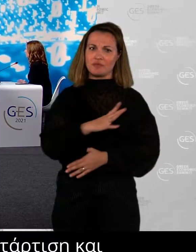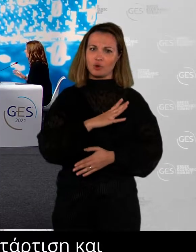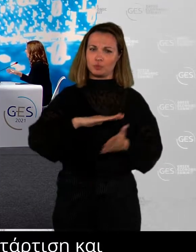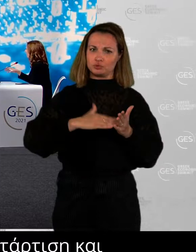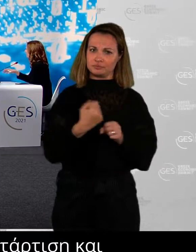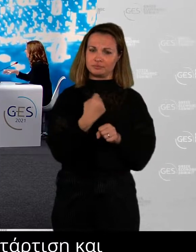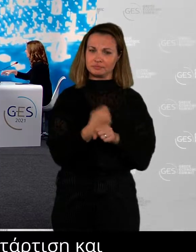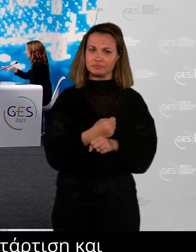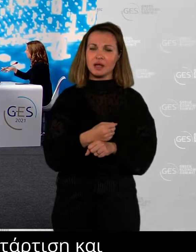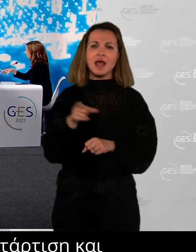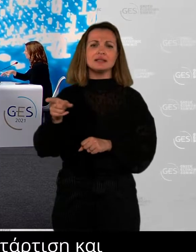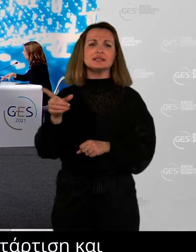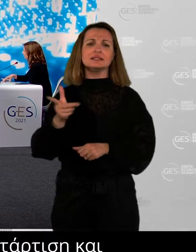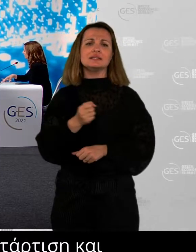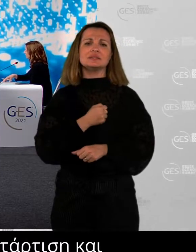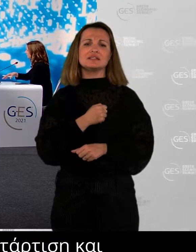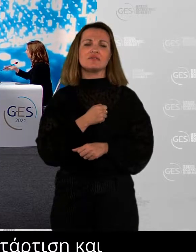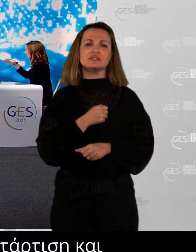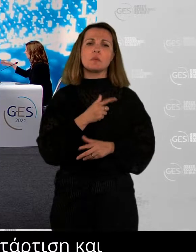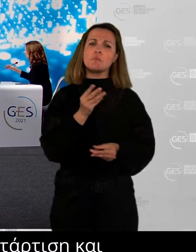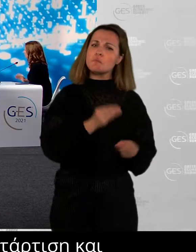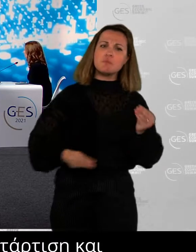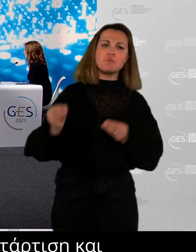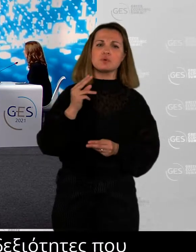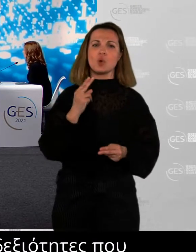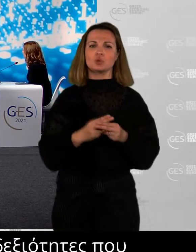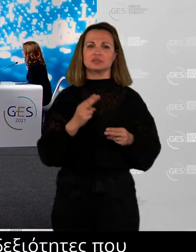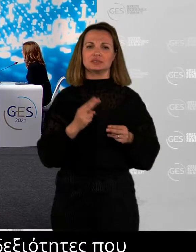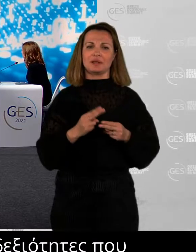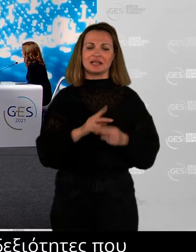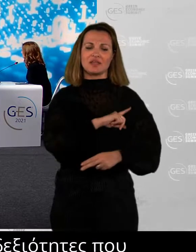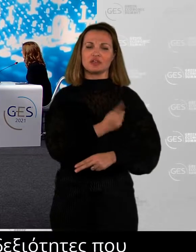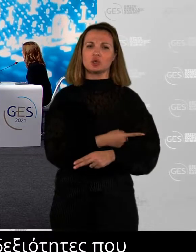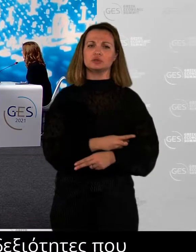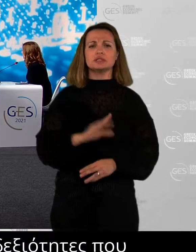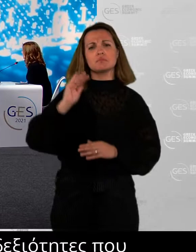to come, in the current workplace status and in the future of work.